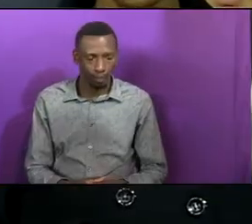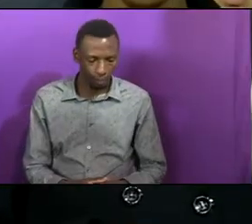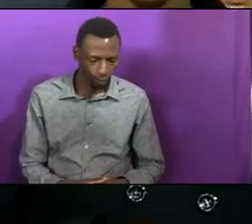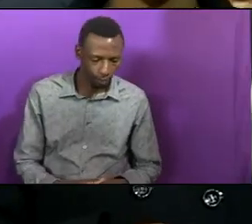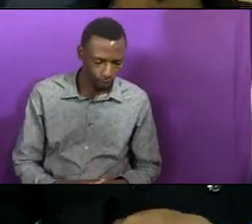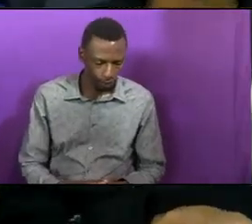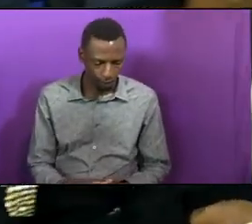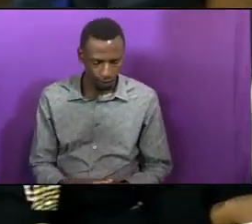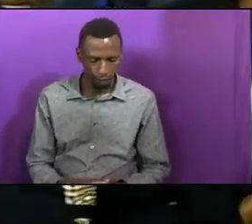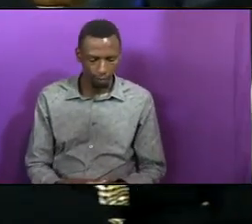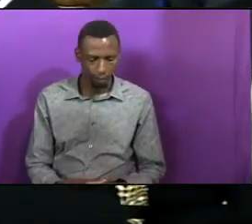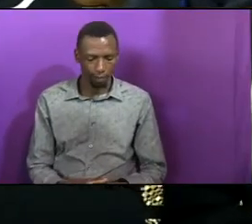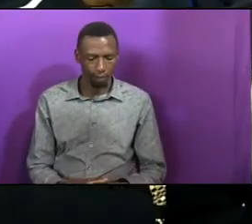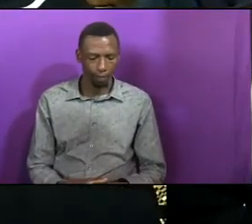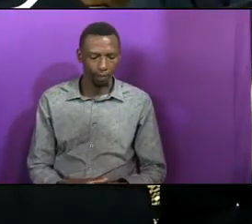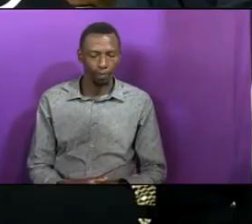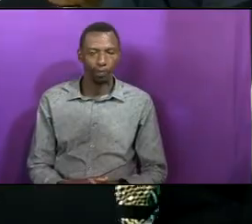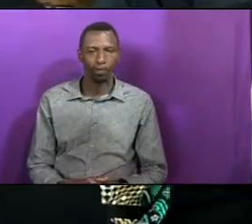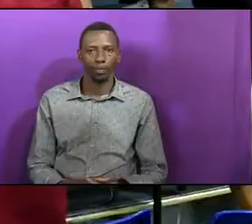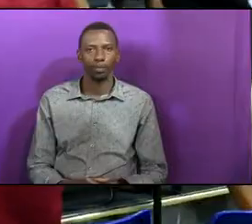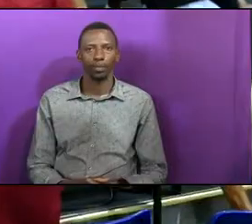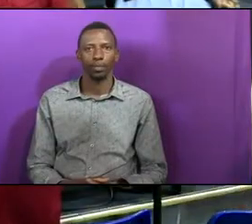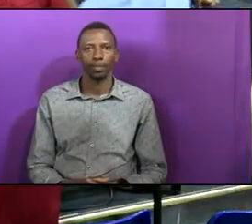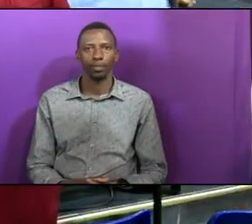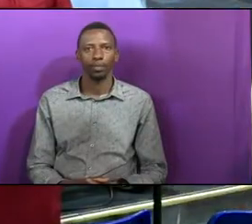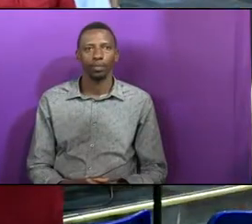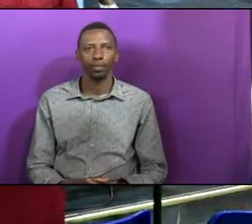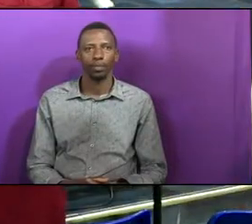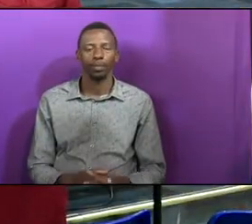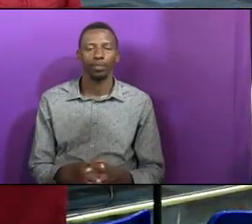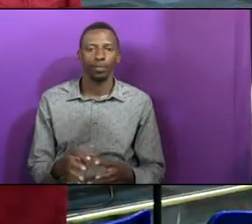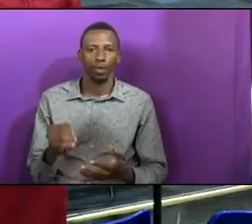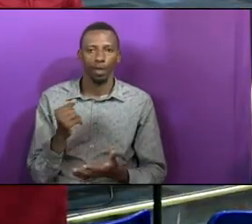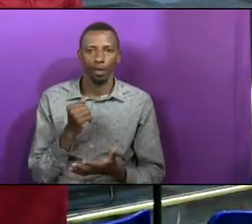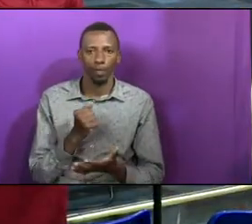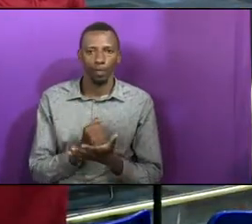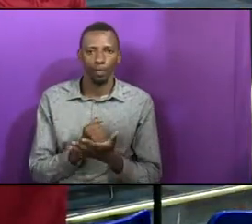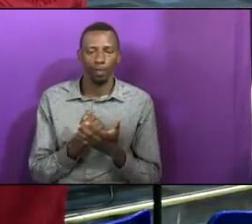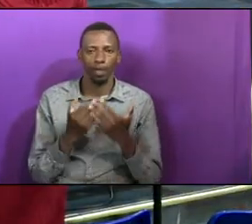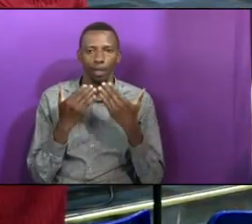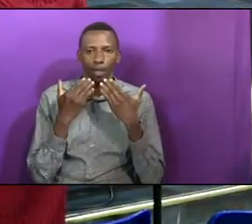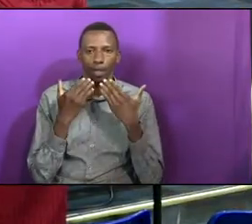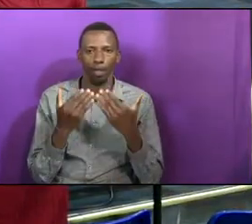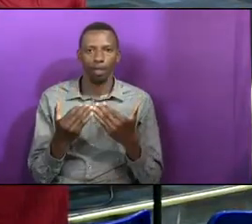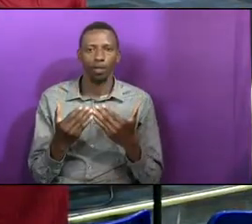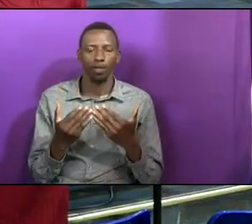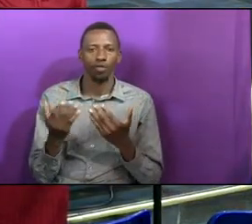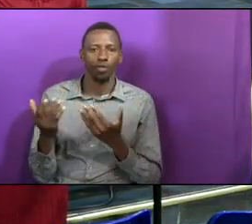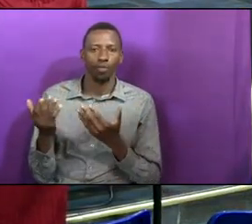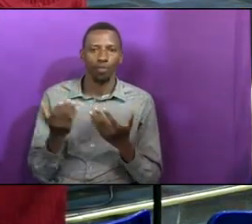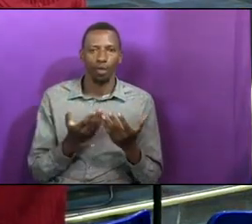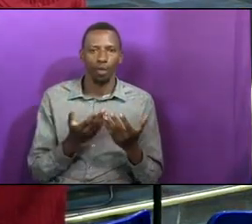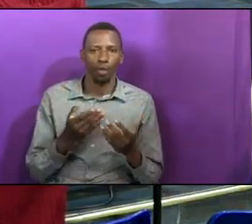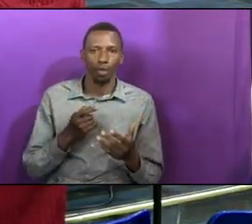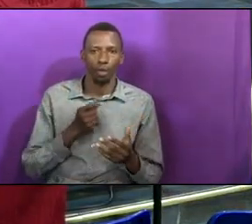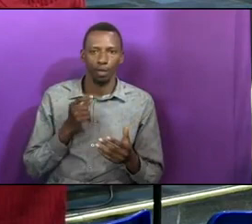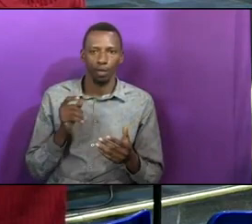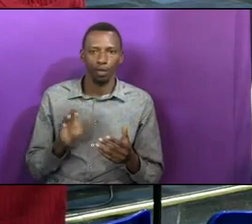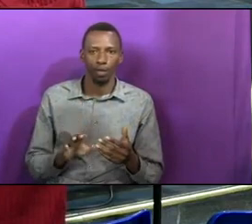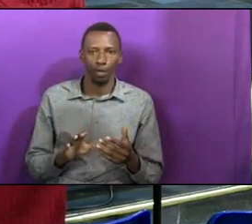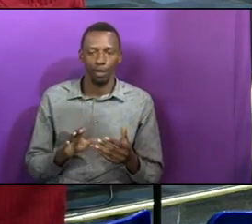Anyone that is being brought for our baptism, thank you, mommy, for bringing the daughter of our fellow mother,